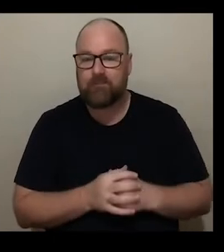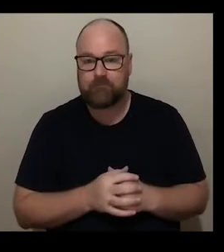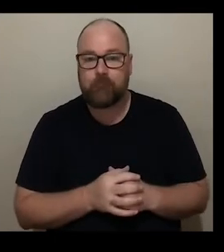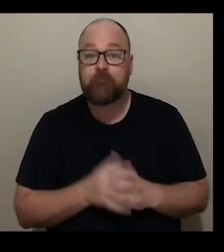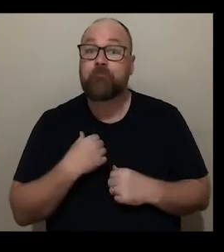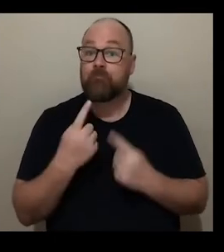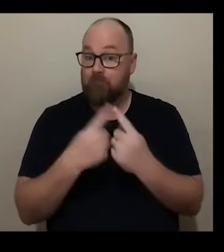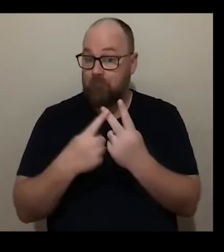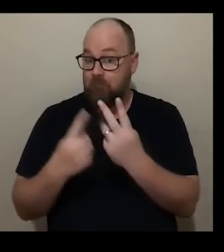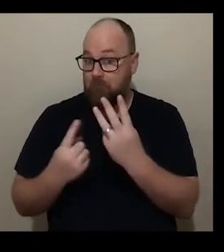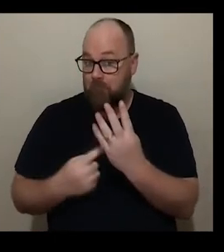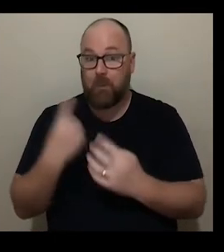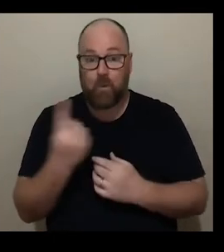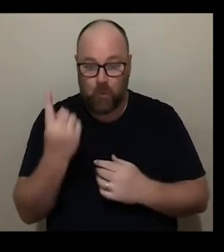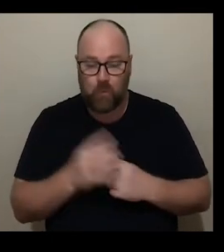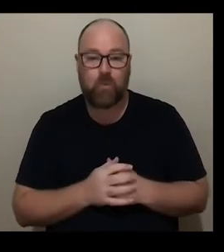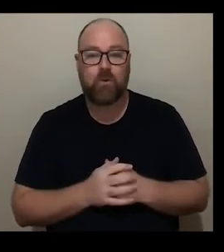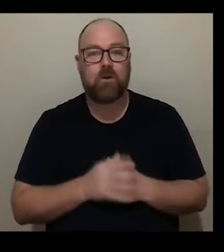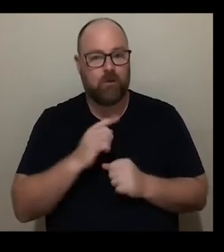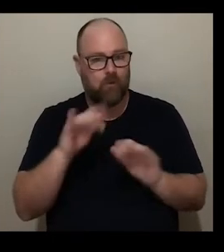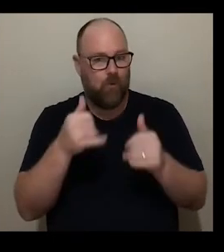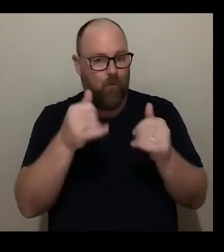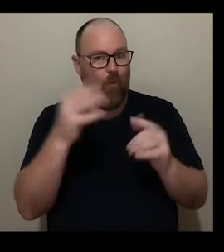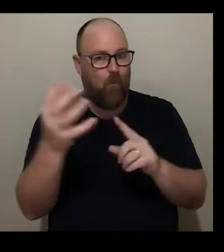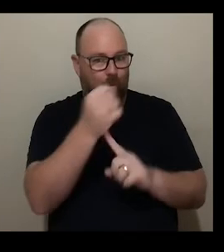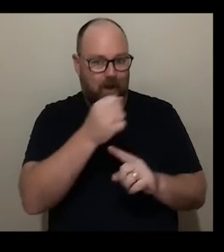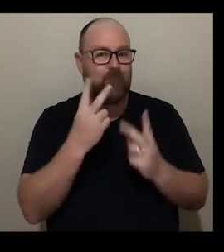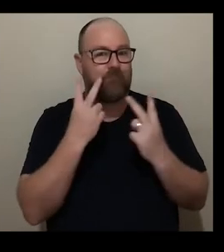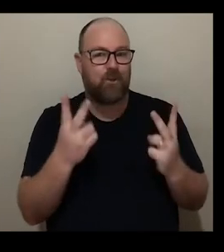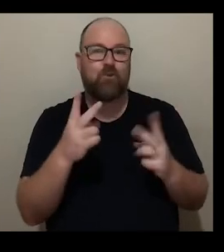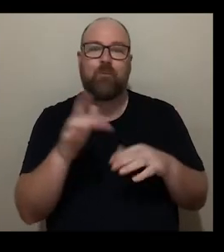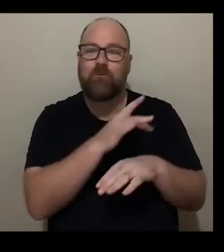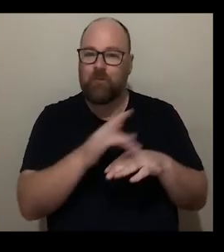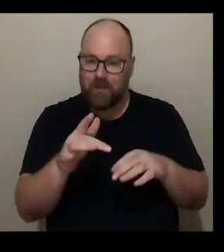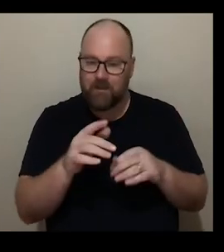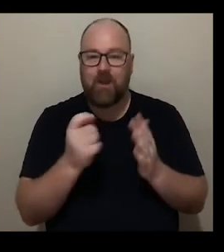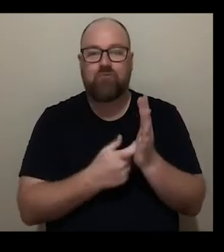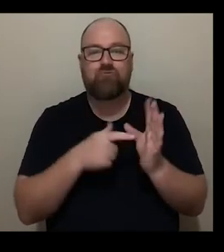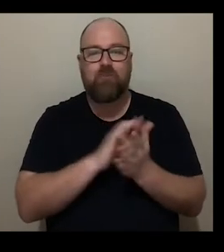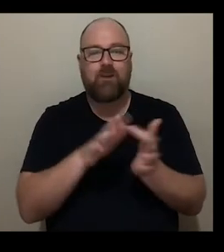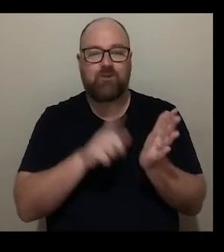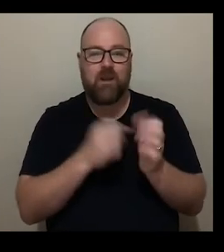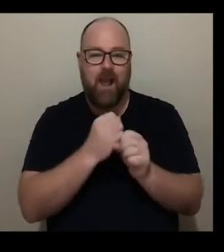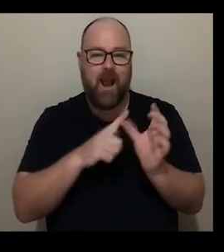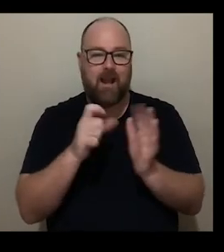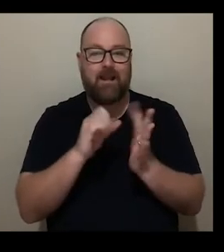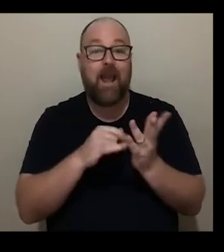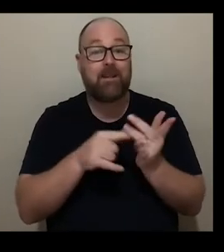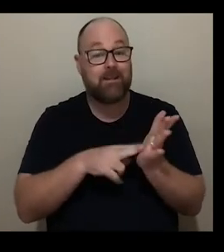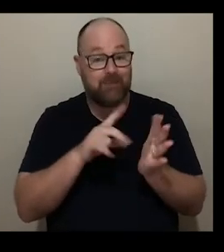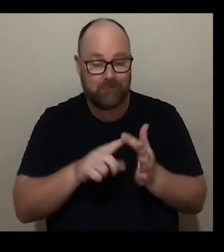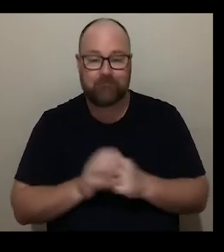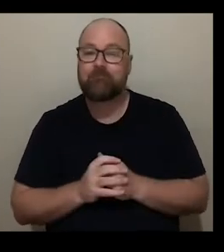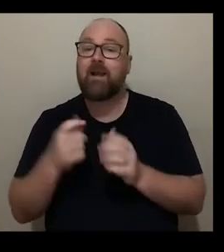appearance our guests today are award-winning visual and performing artist Rachel Gadsden, Kat